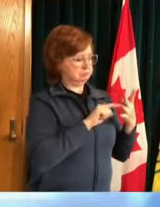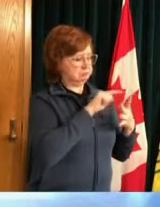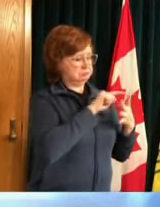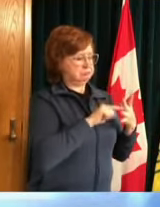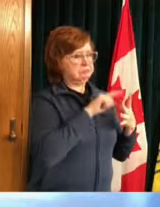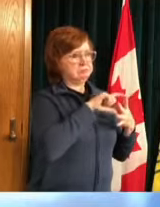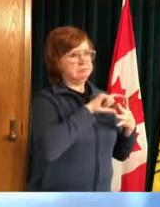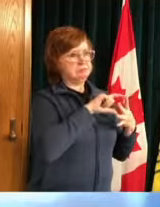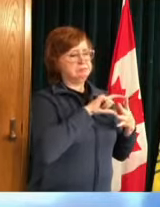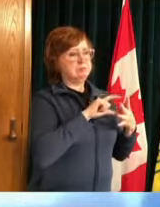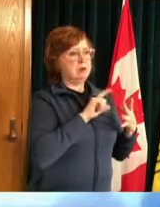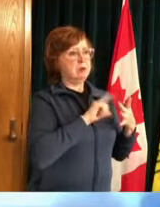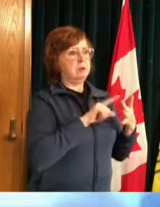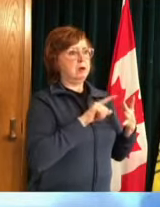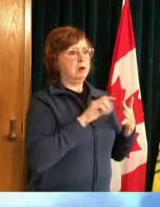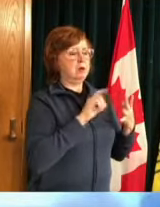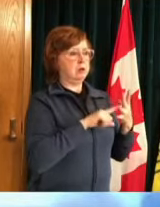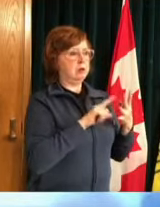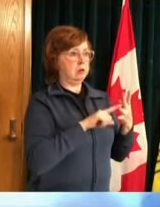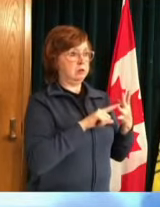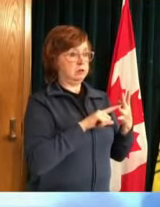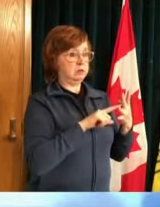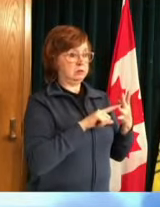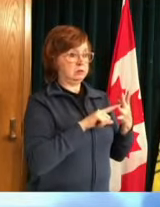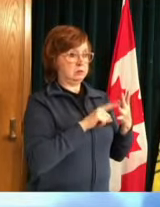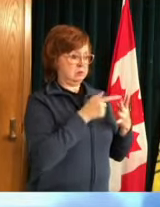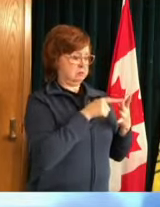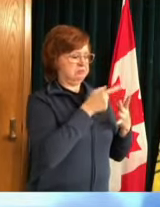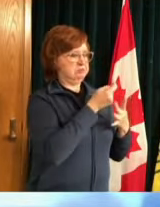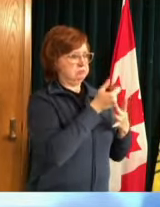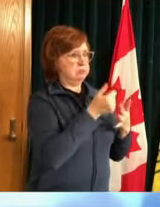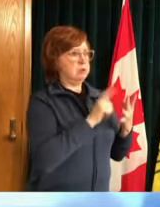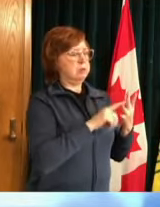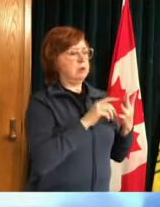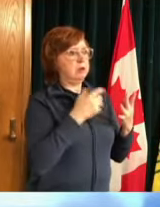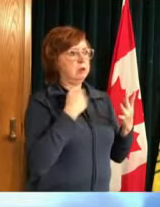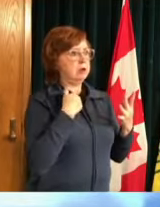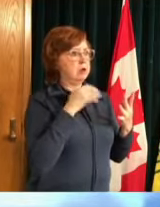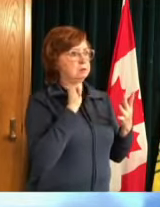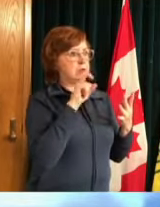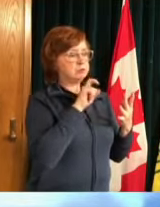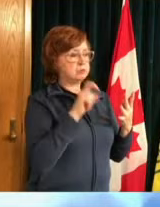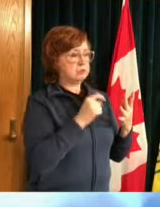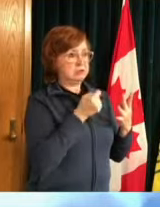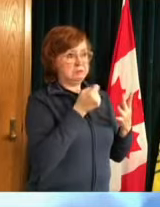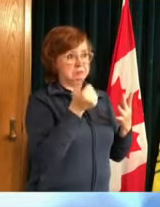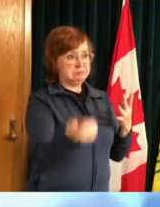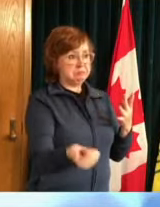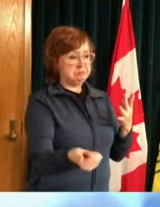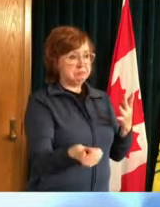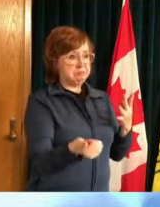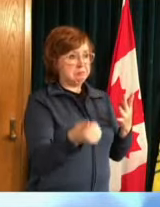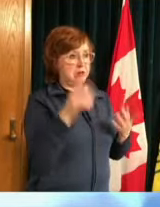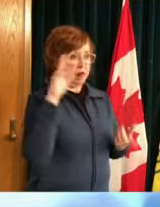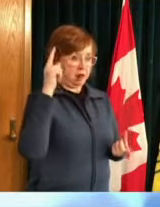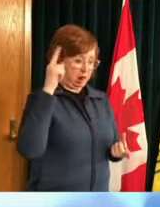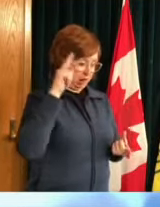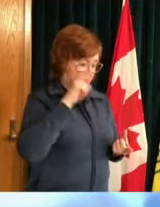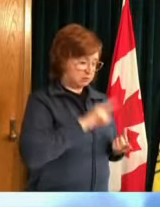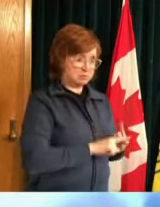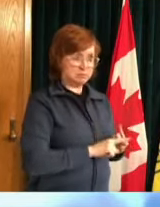small amounts of astrazeneca right now because people have stepped forward and and had astrazeneca and all vaccines